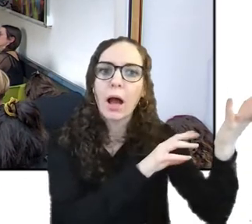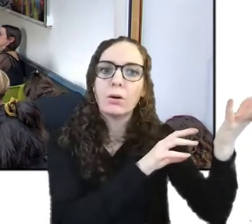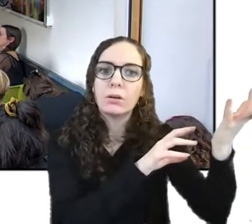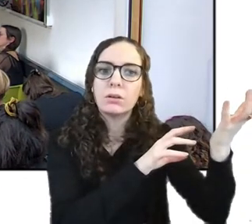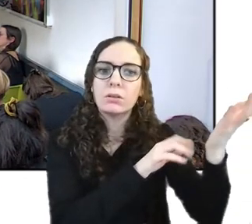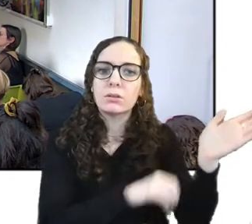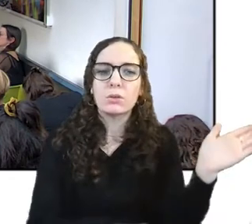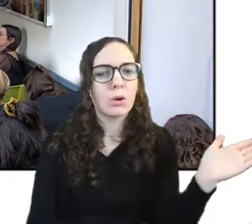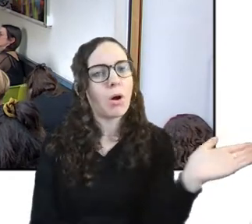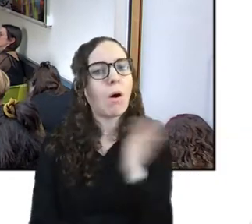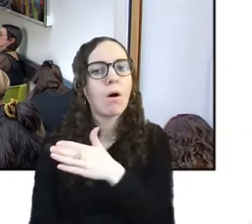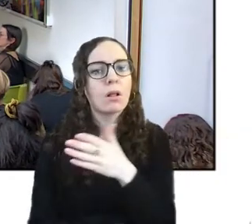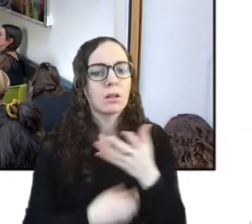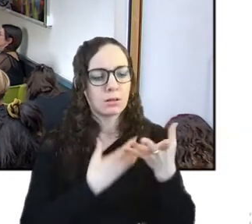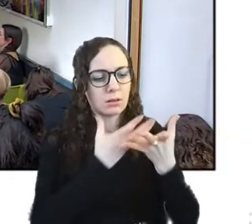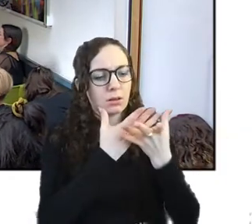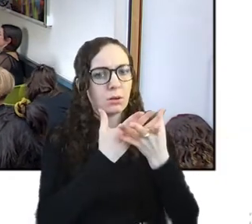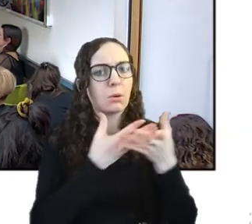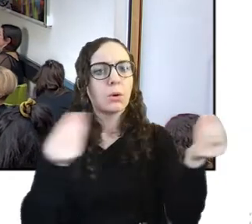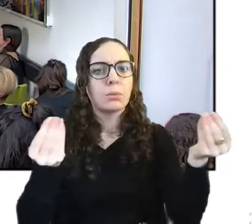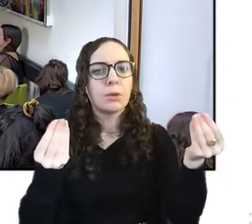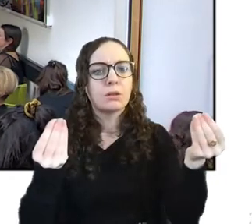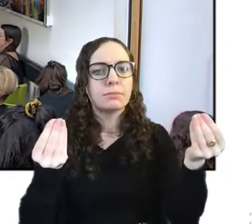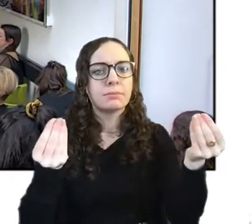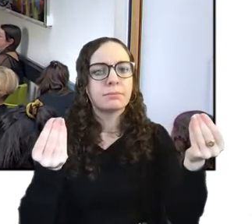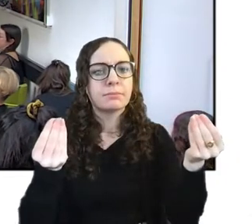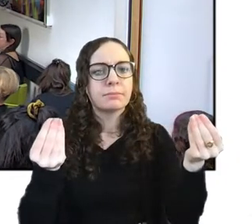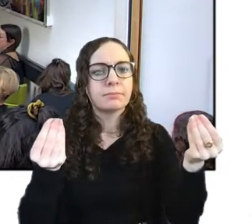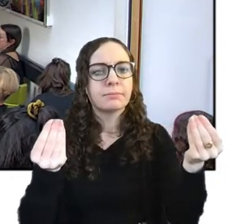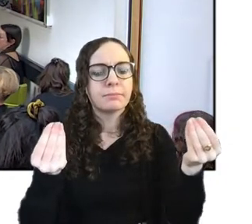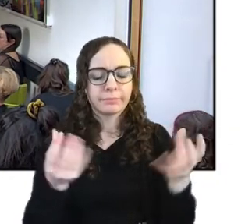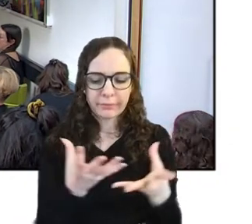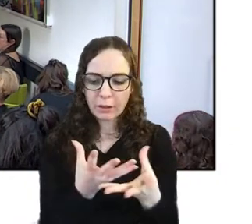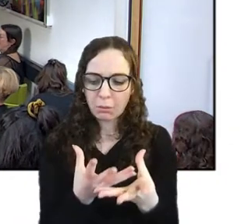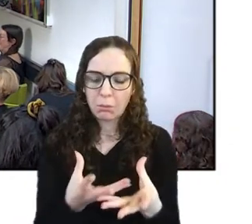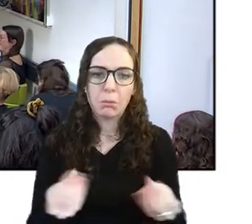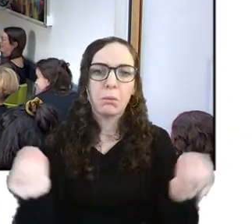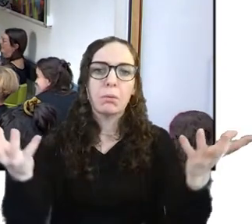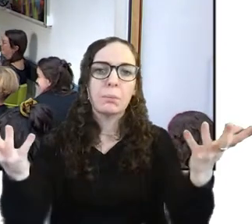yeah um